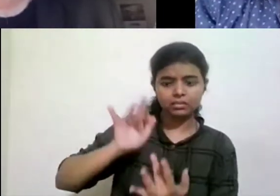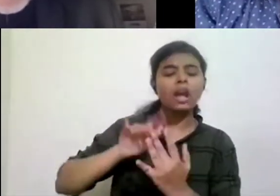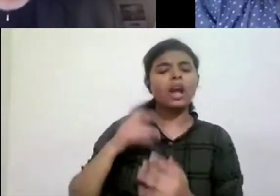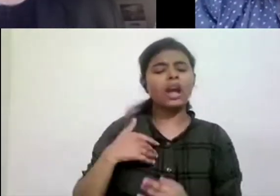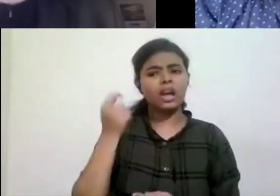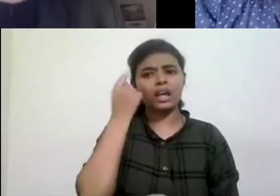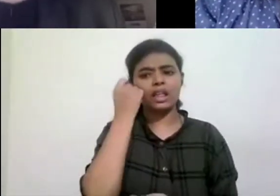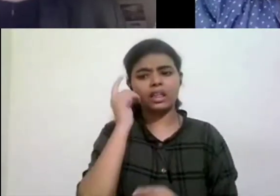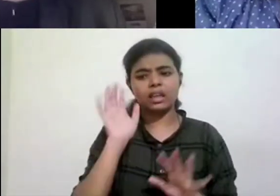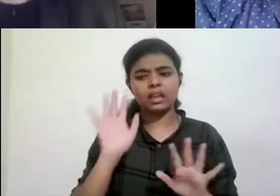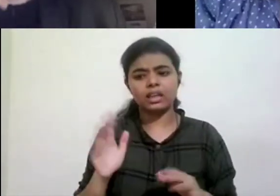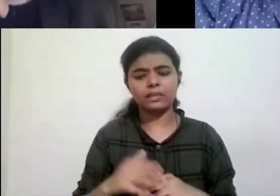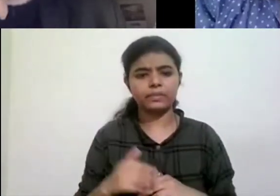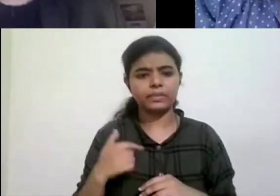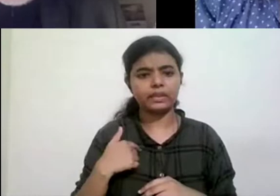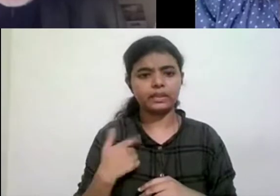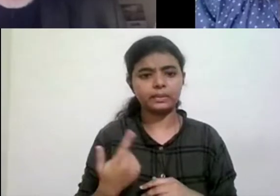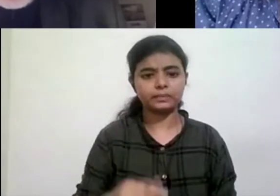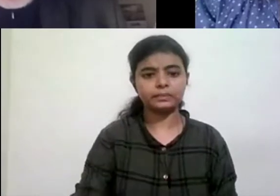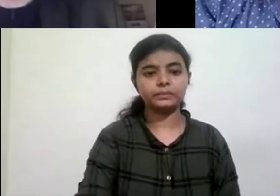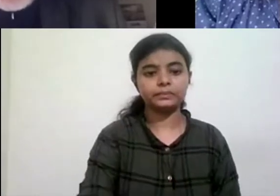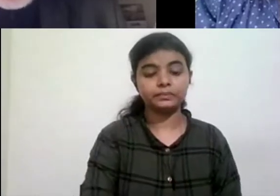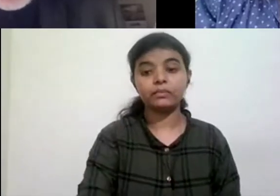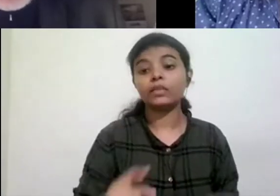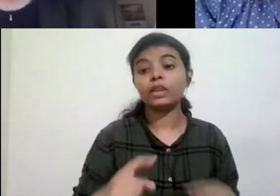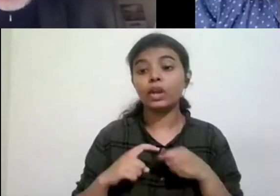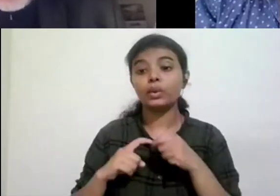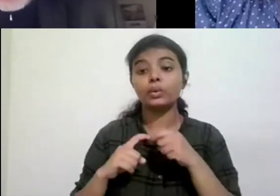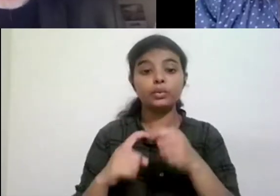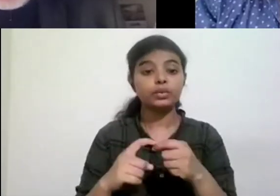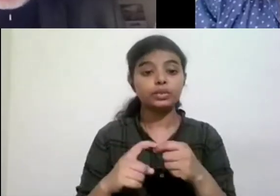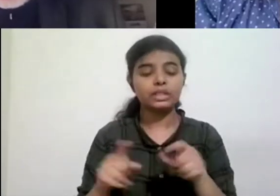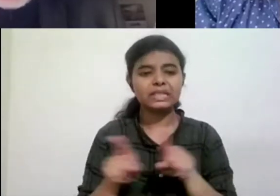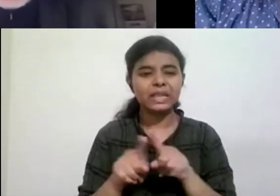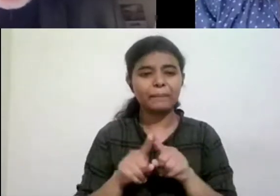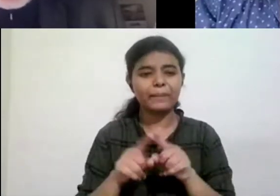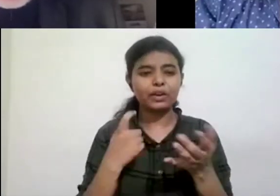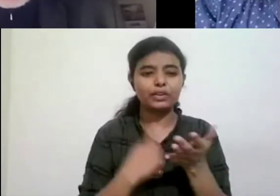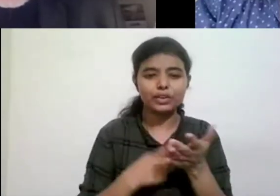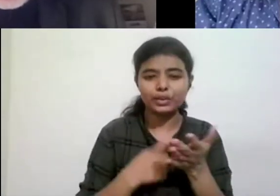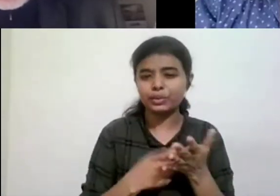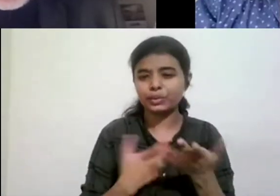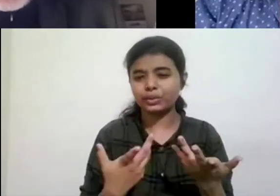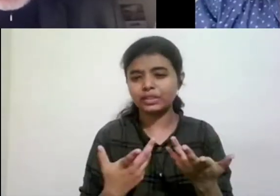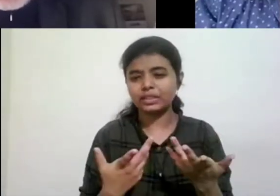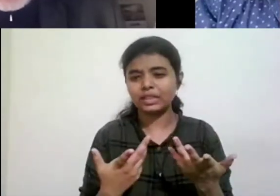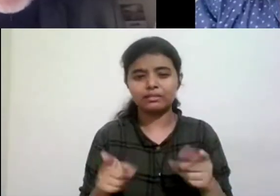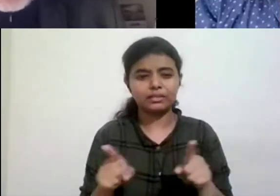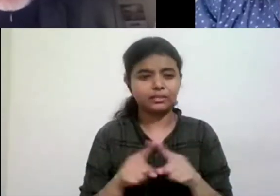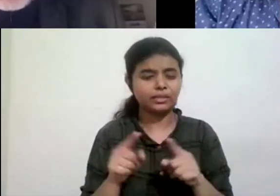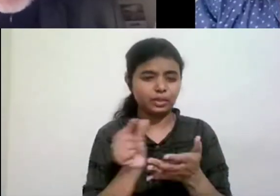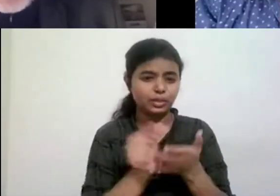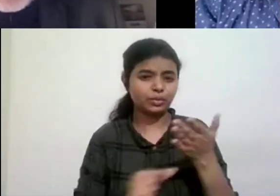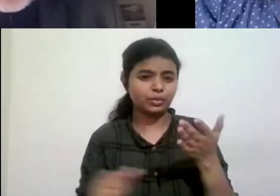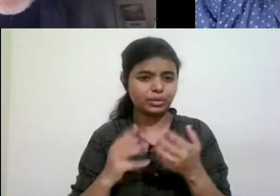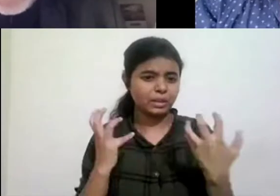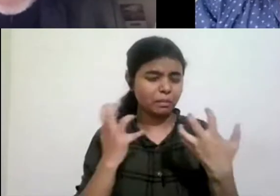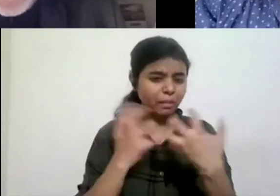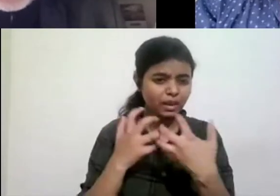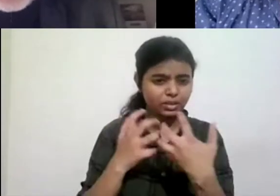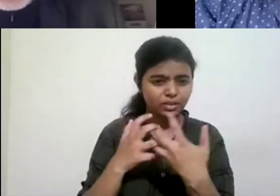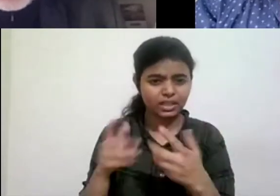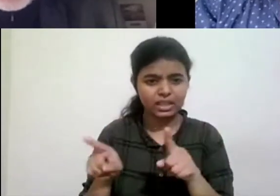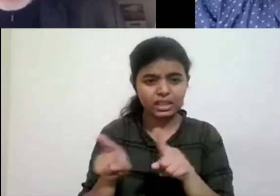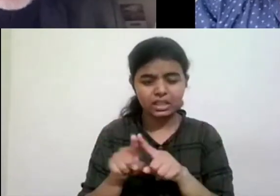I think. So, um, so the question is, how does the idea of norm fit in with something like neurodiversity? I think there was an, then it was an